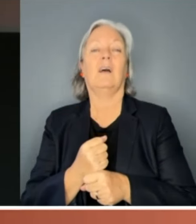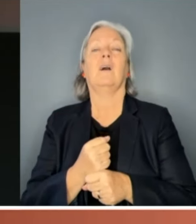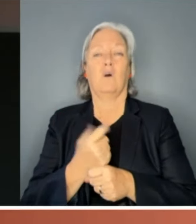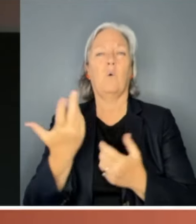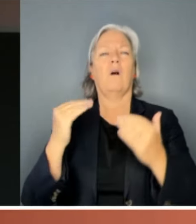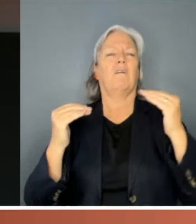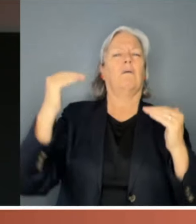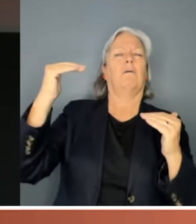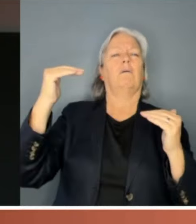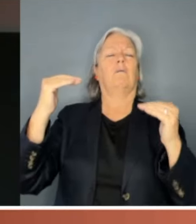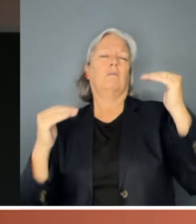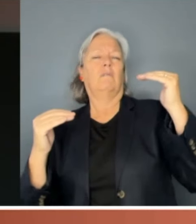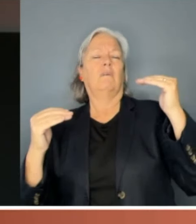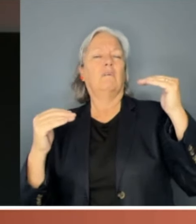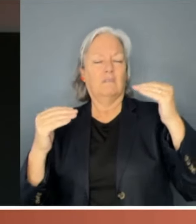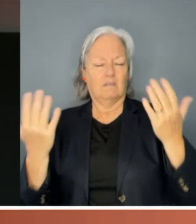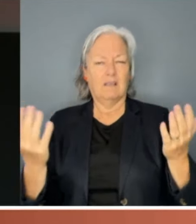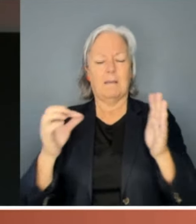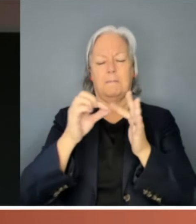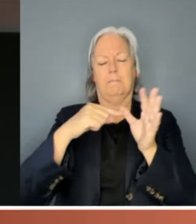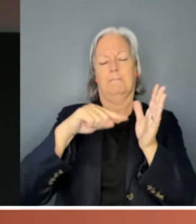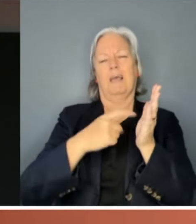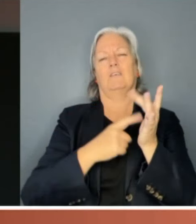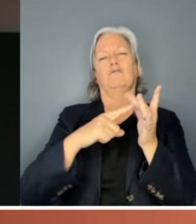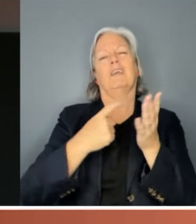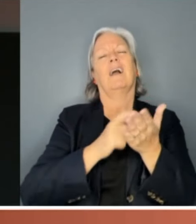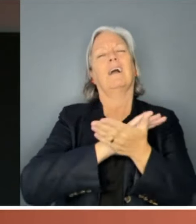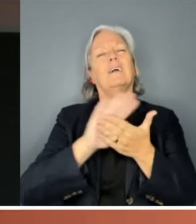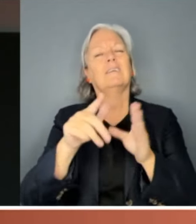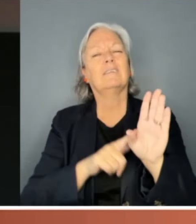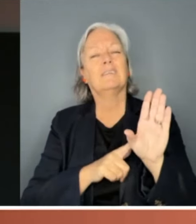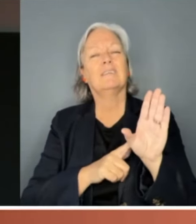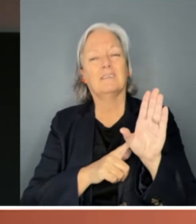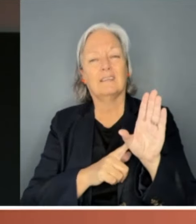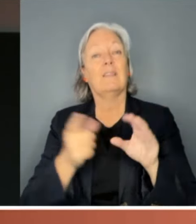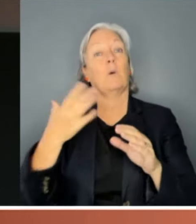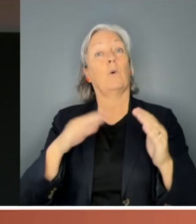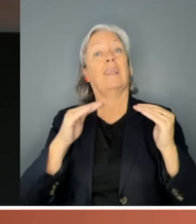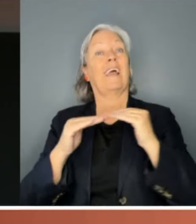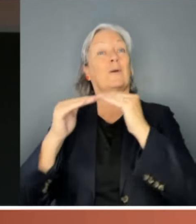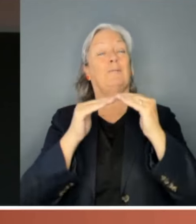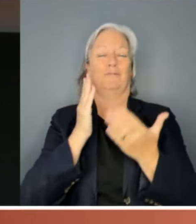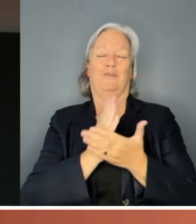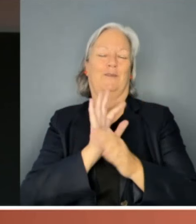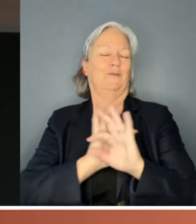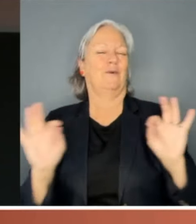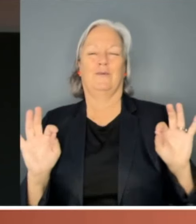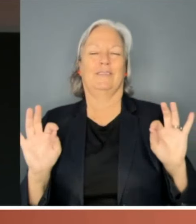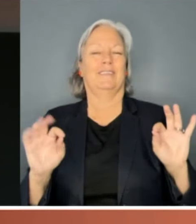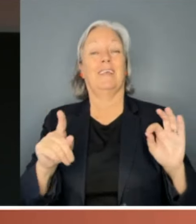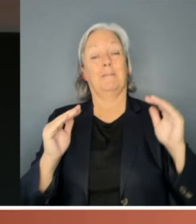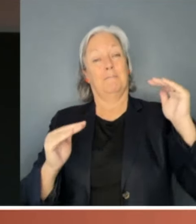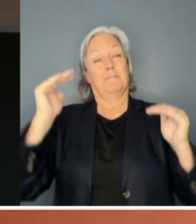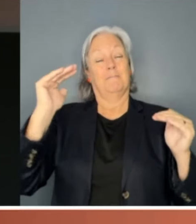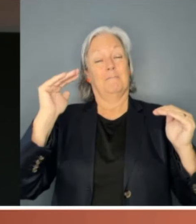to subscribe to inclusion and equity when in fact they don't. A patriarchy that resents women's presence